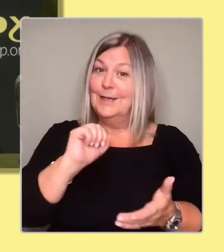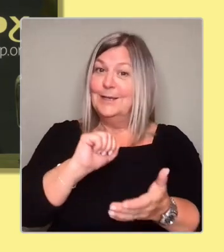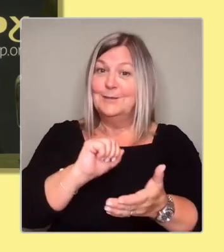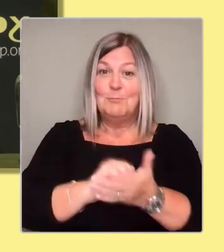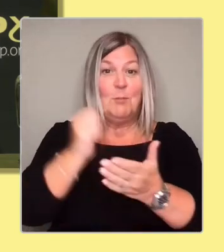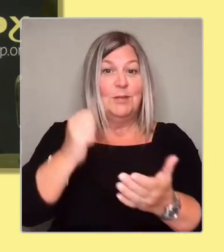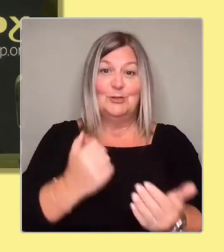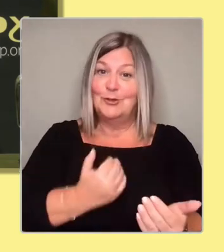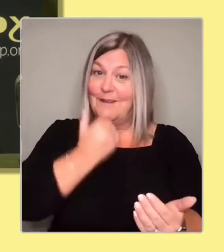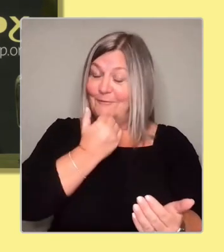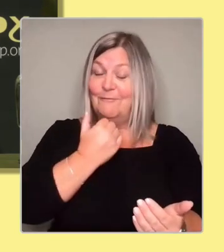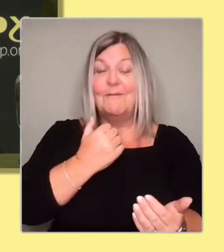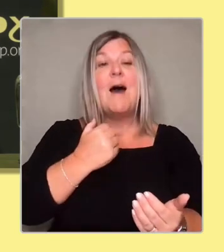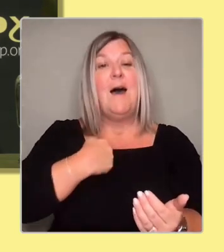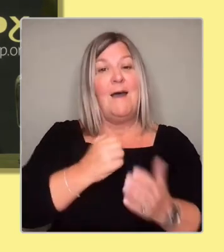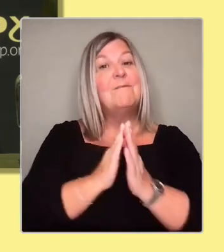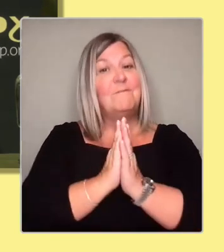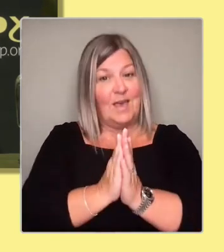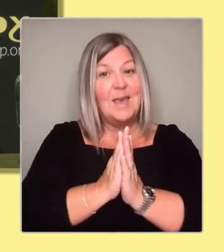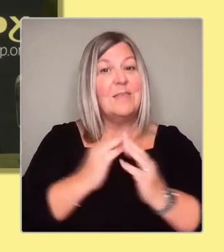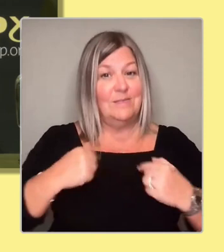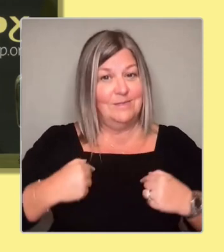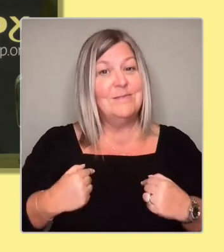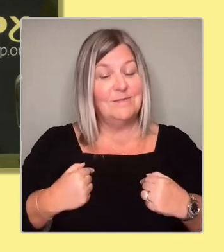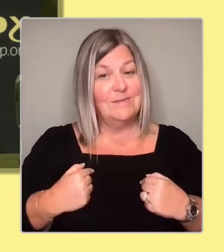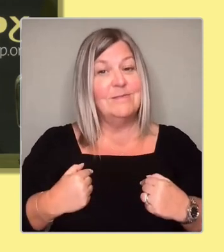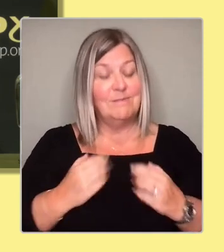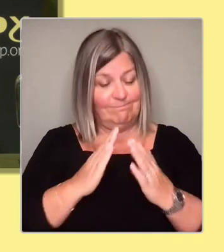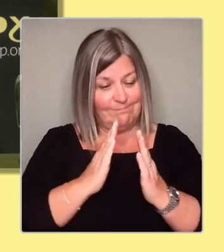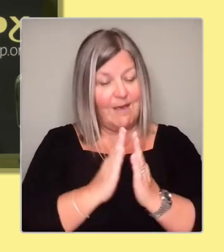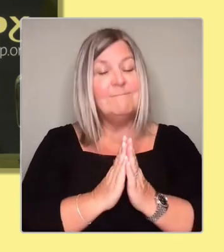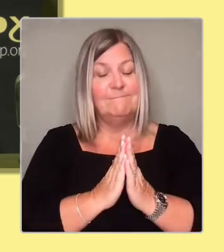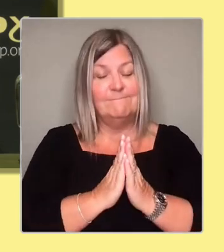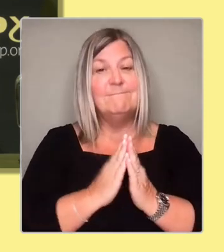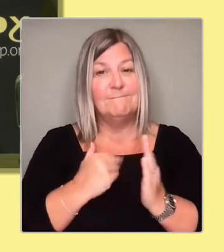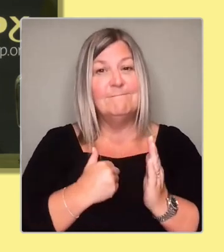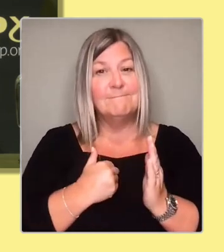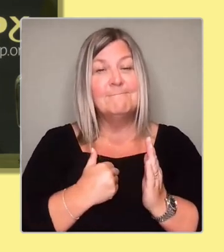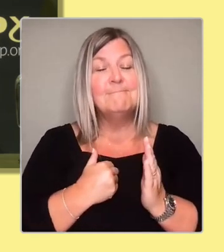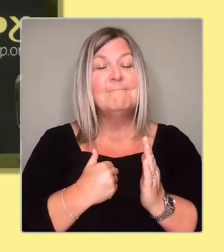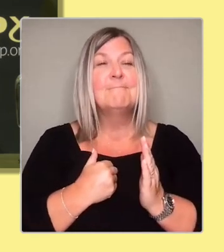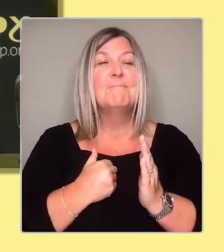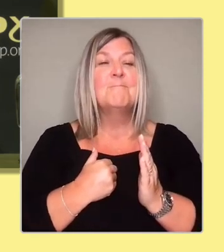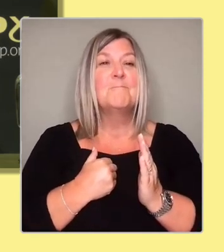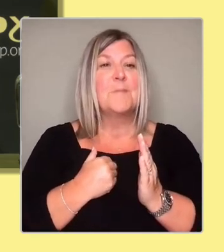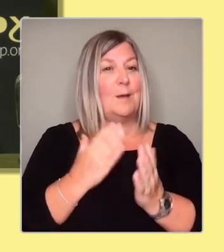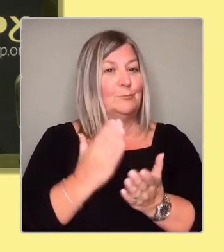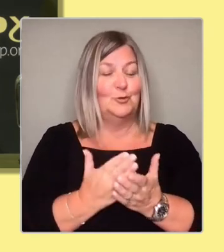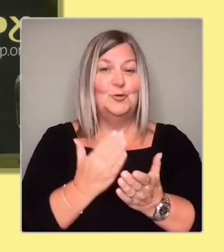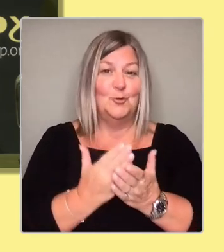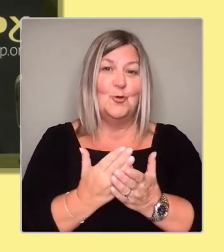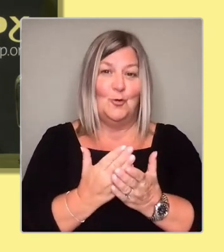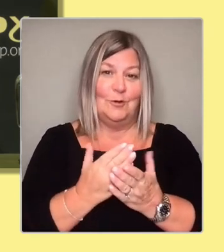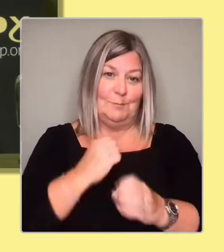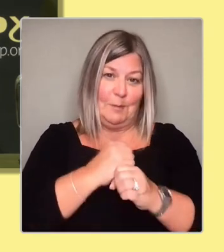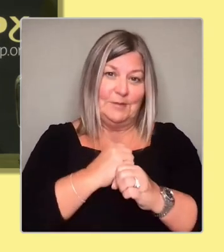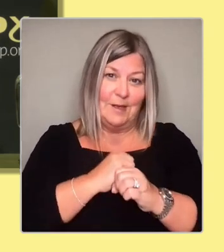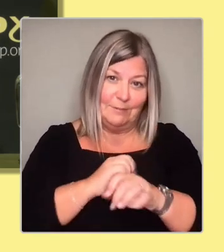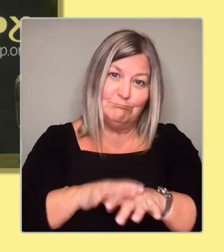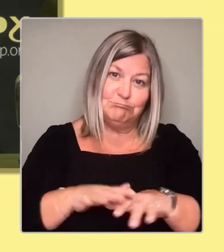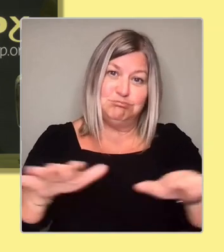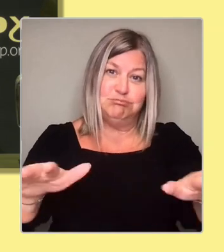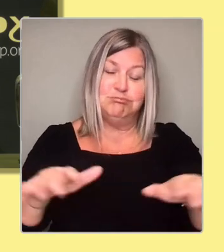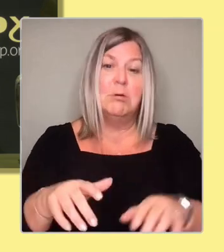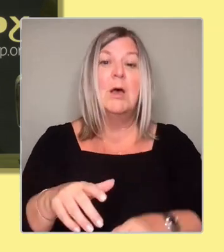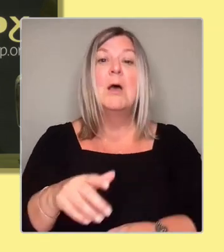candidate normally does in the course of their career, can defend your rights to the hilt, in the hope that